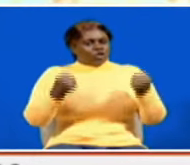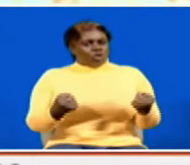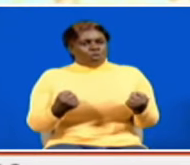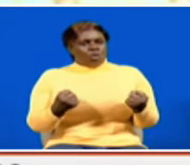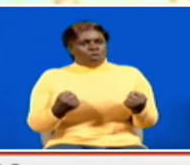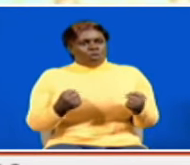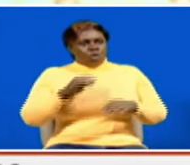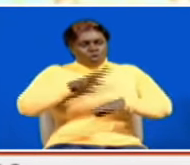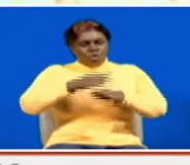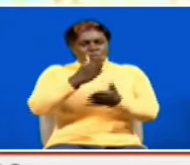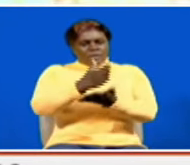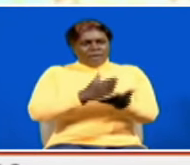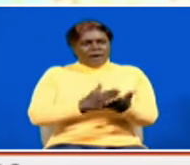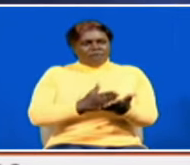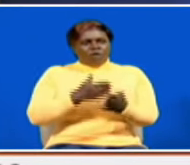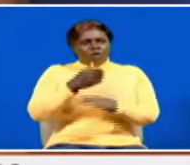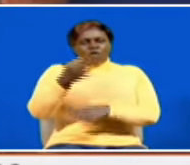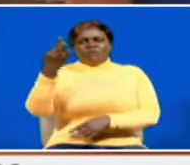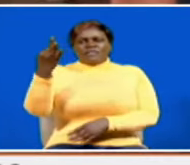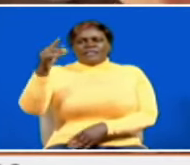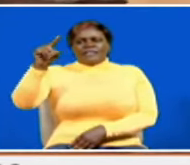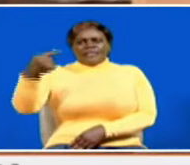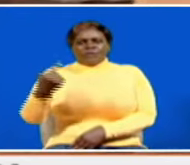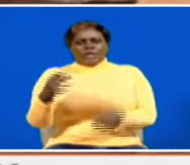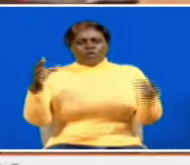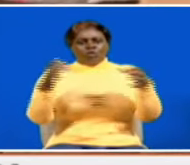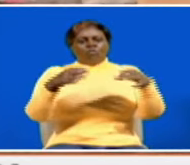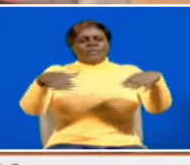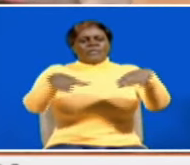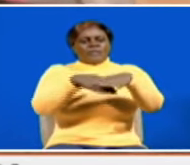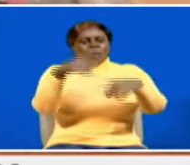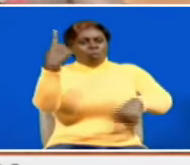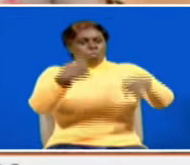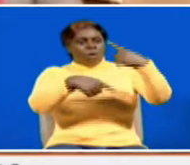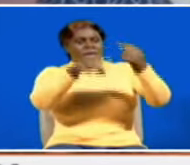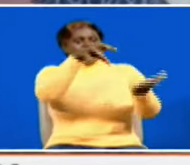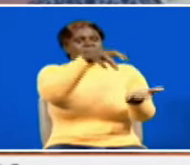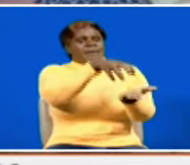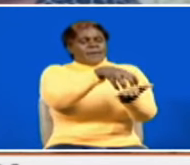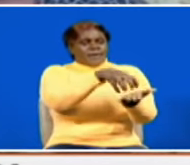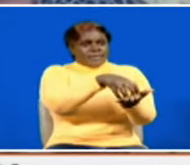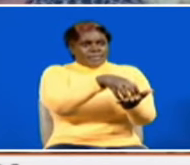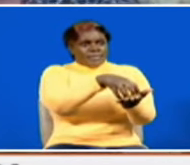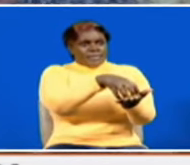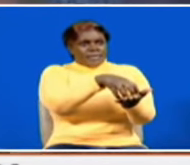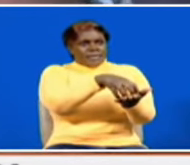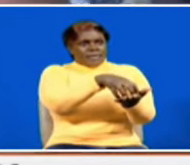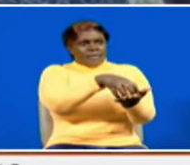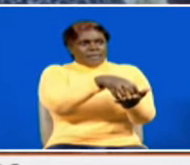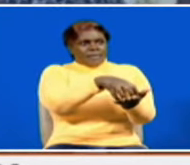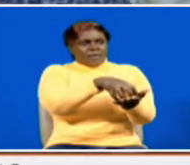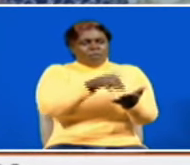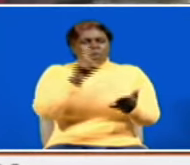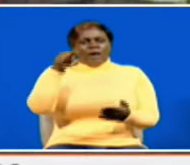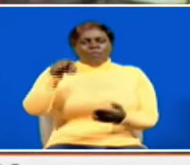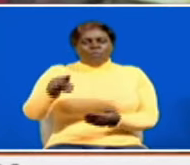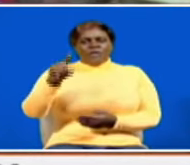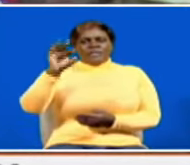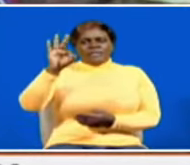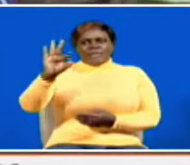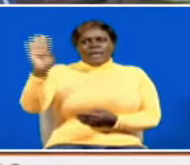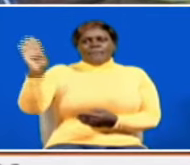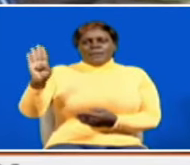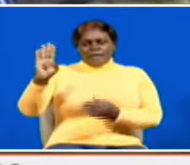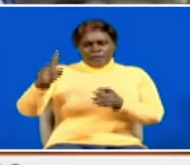on behalf of over 3 000 community members and won the case a compensation of 1.3 billion shillings